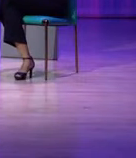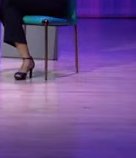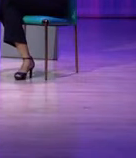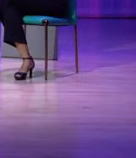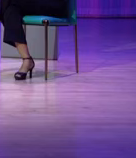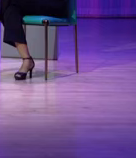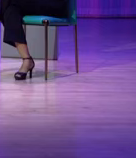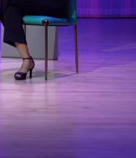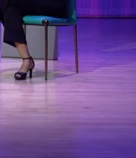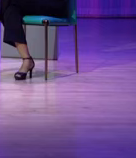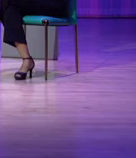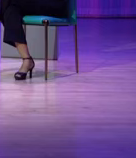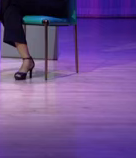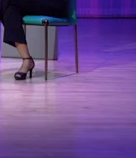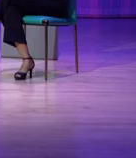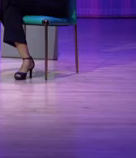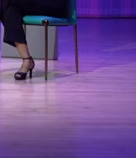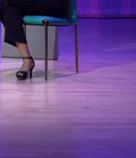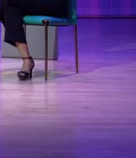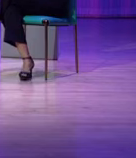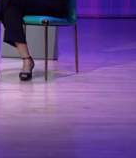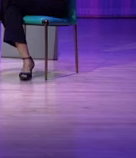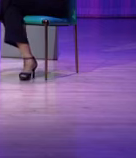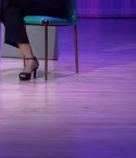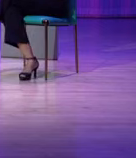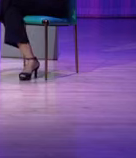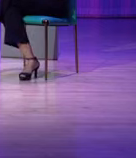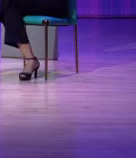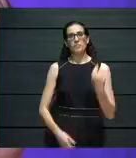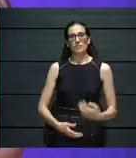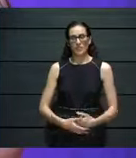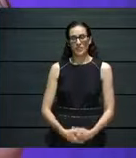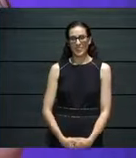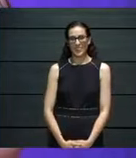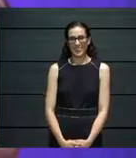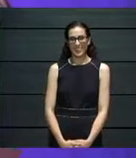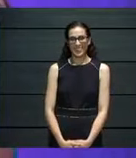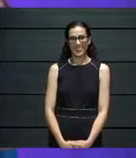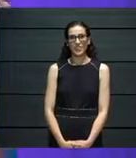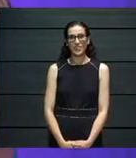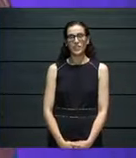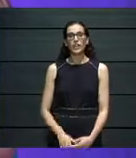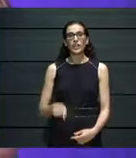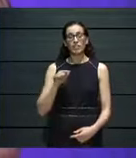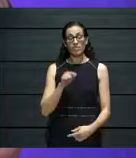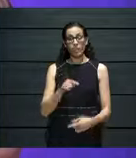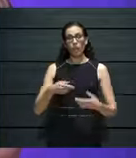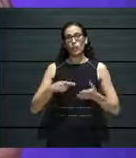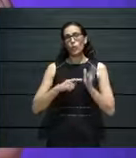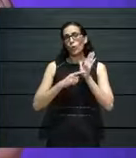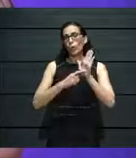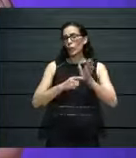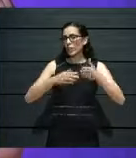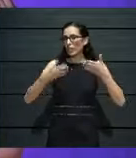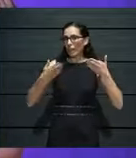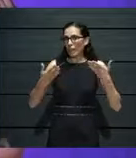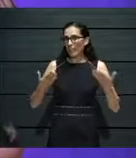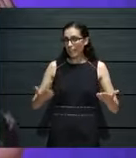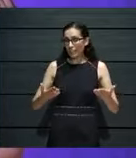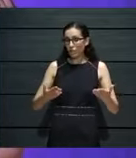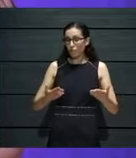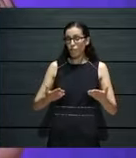presentation. It was a very interesting case study which showed an example of how we can